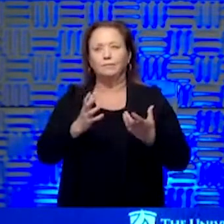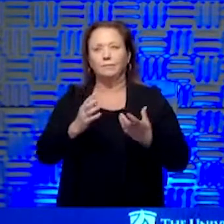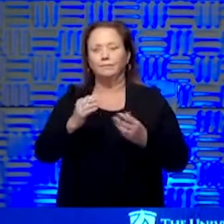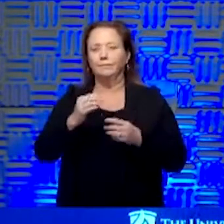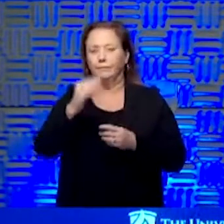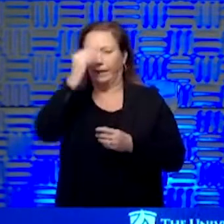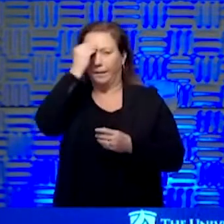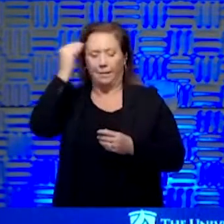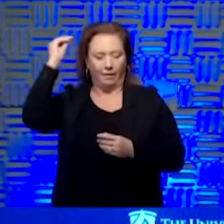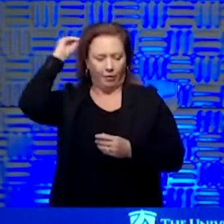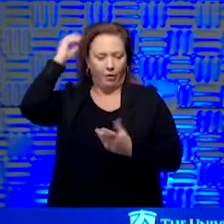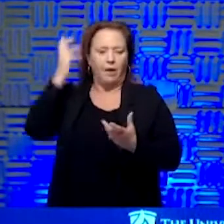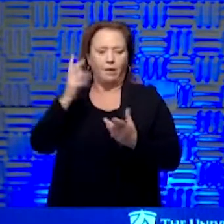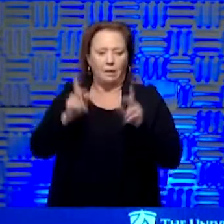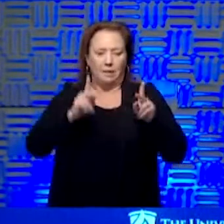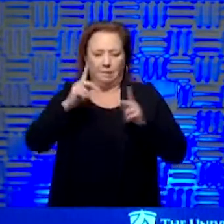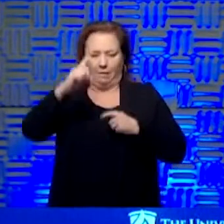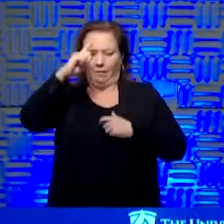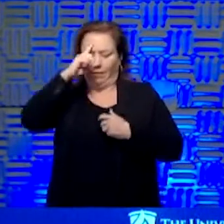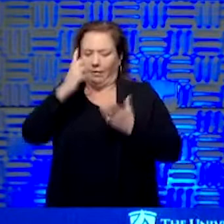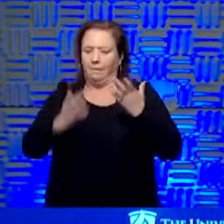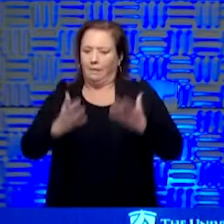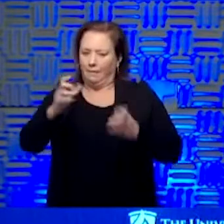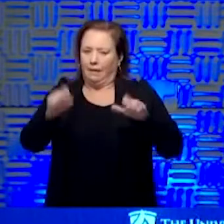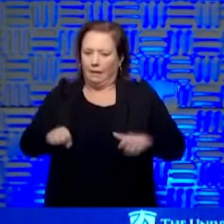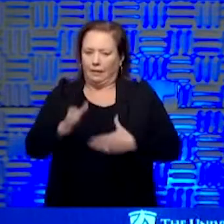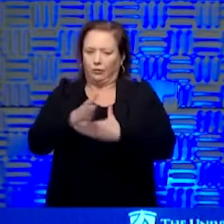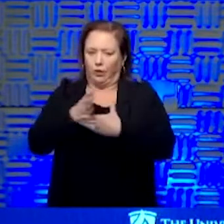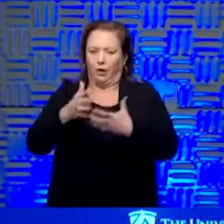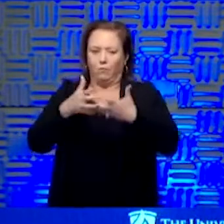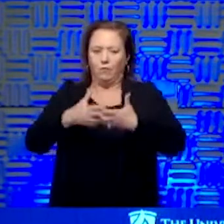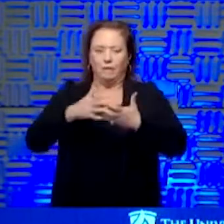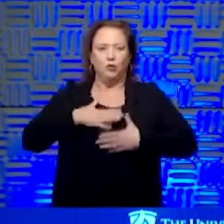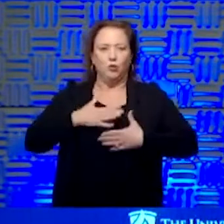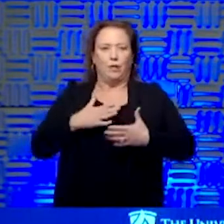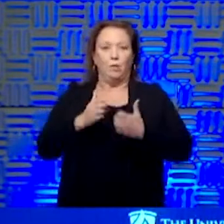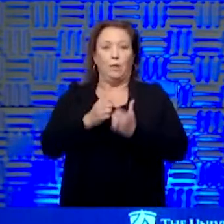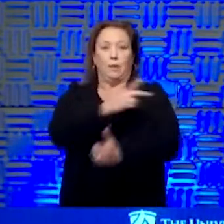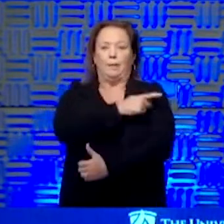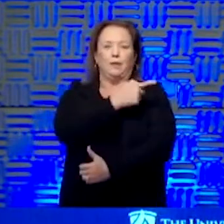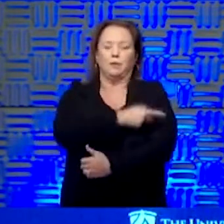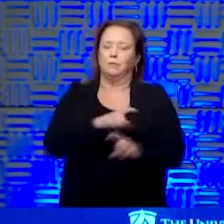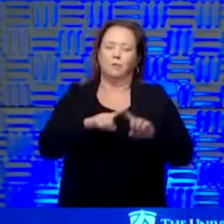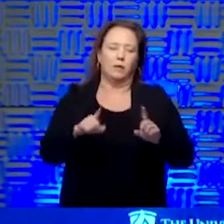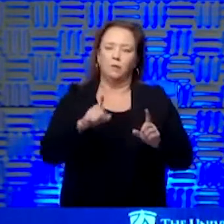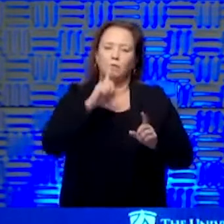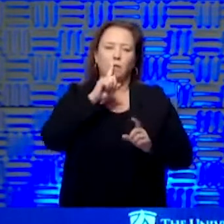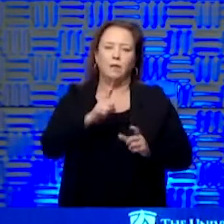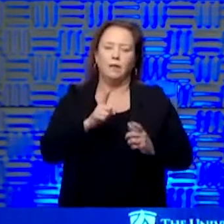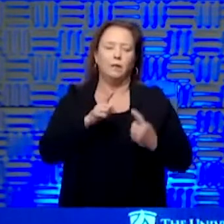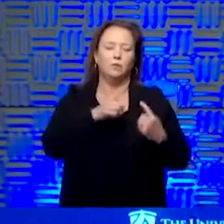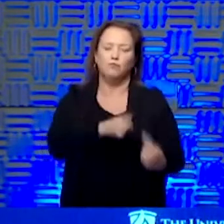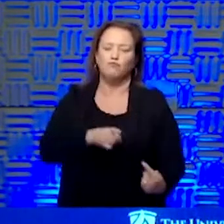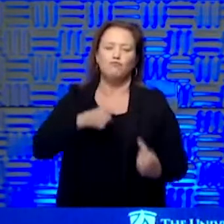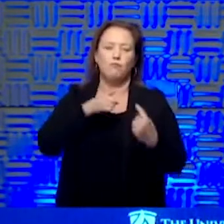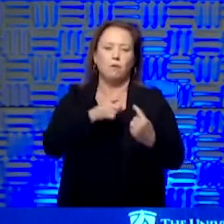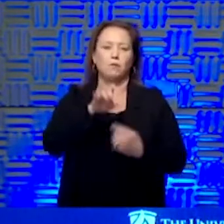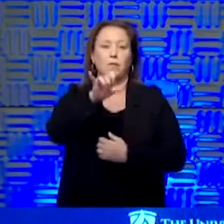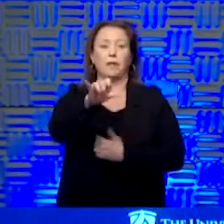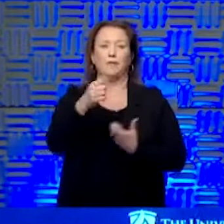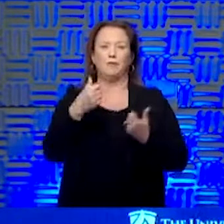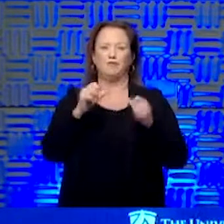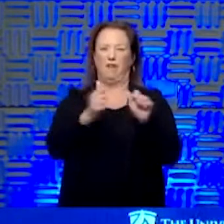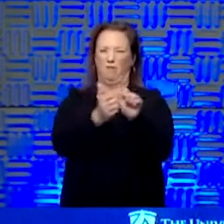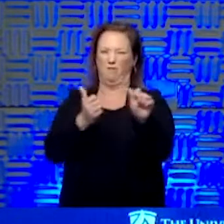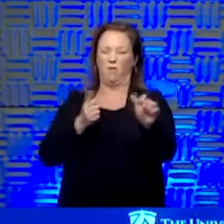back of their mind somewhere buried in their closet. But it's not something we want to do because there are a lot of struggles. So I would say we'll try